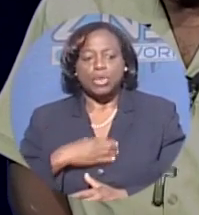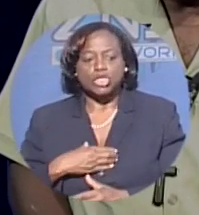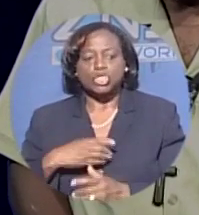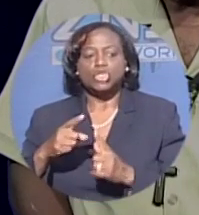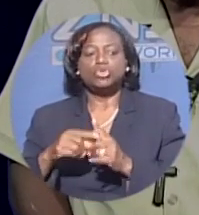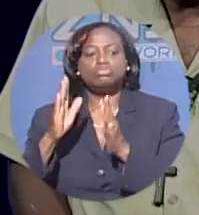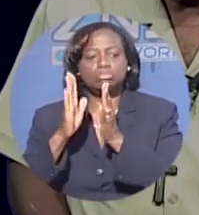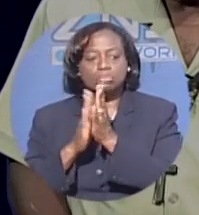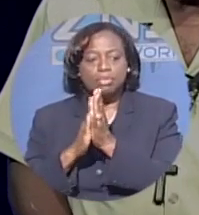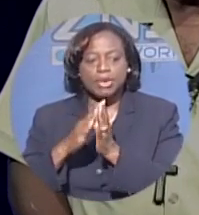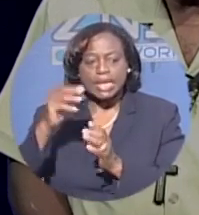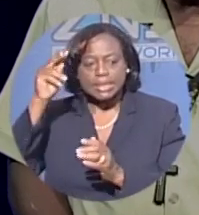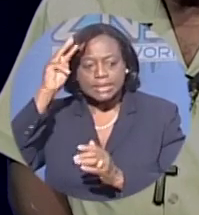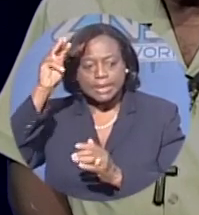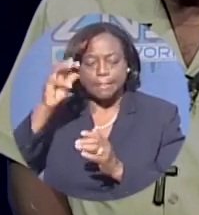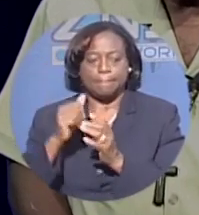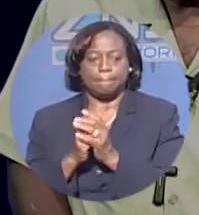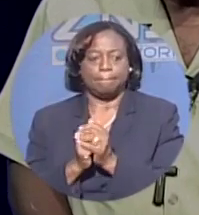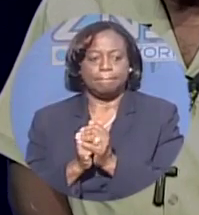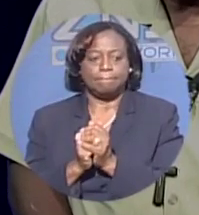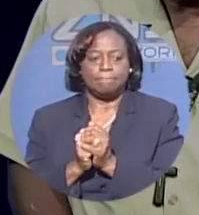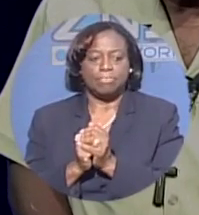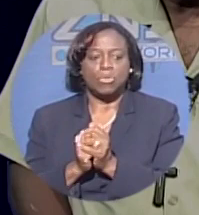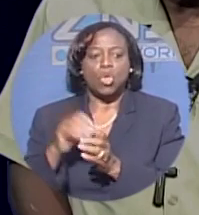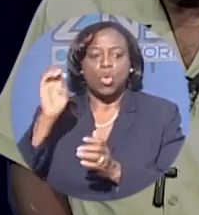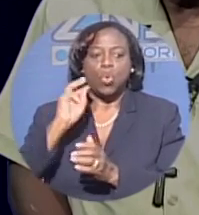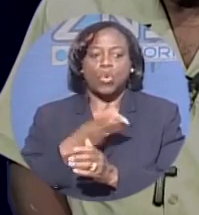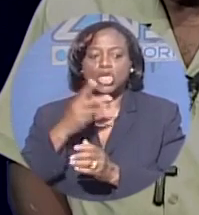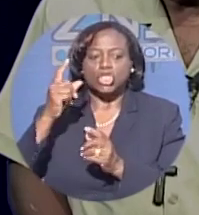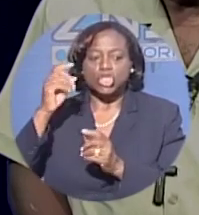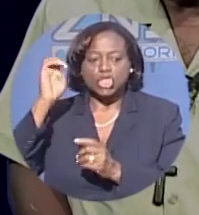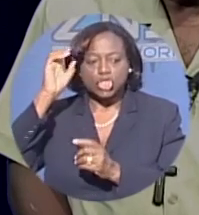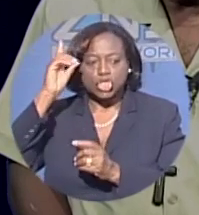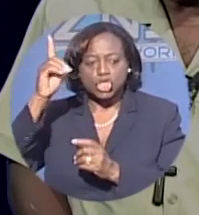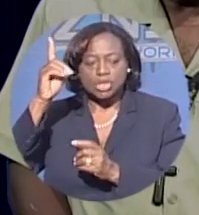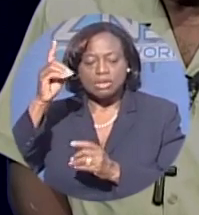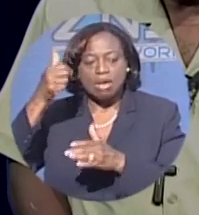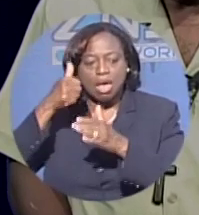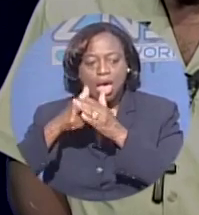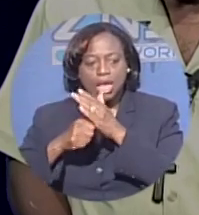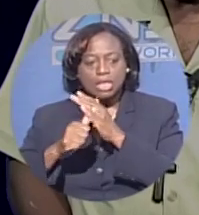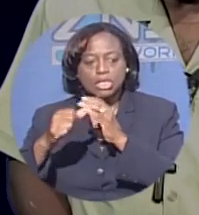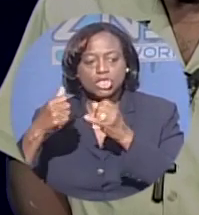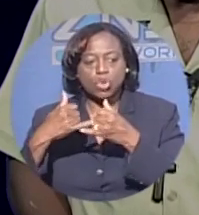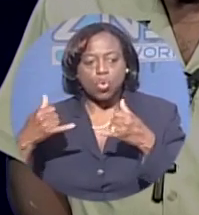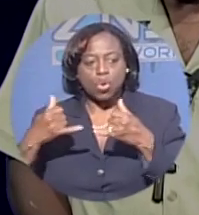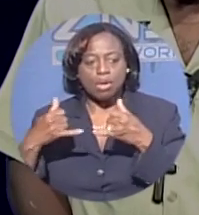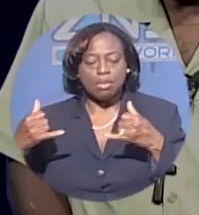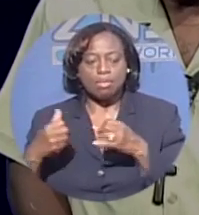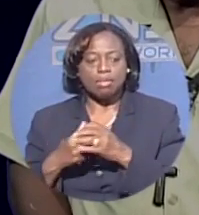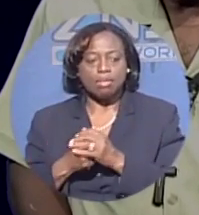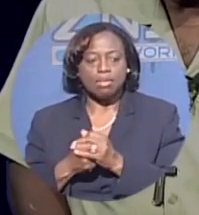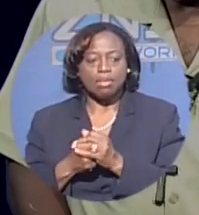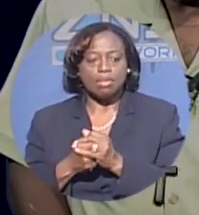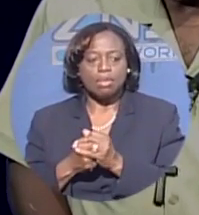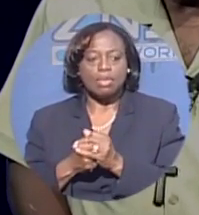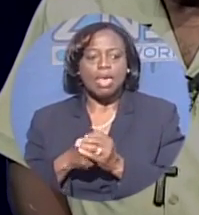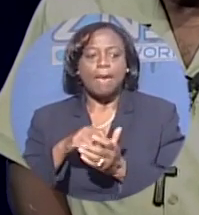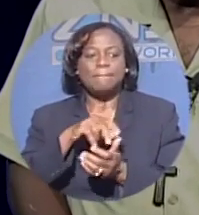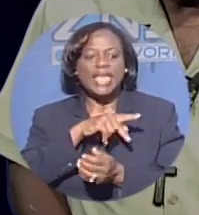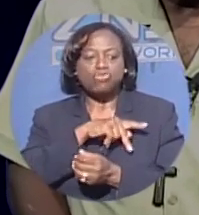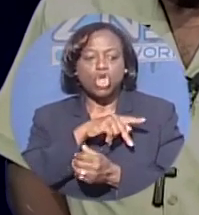him. I also think we should underscore the point about patriotic